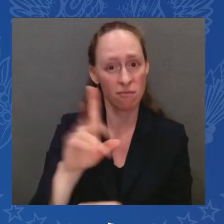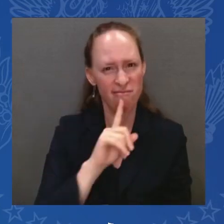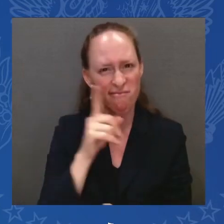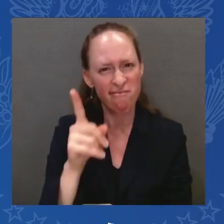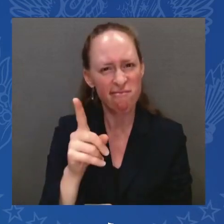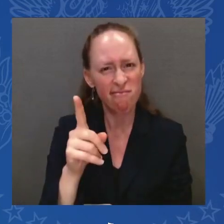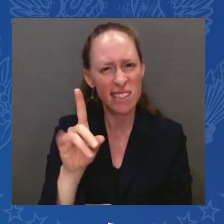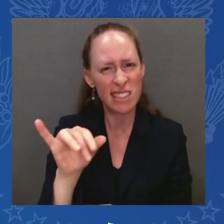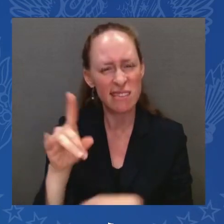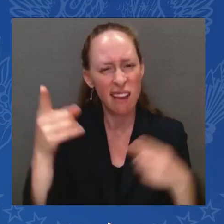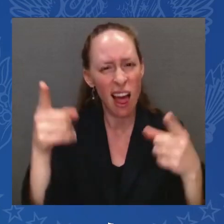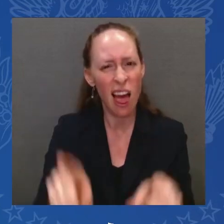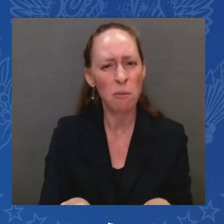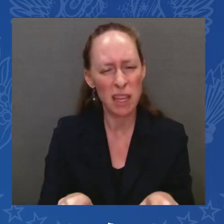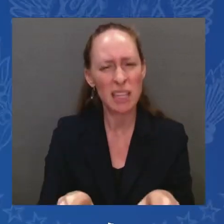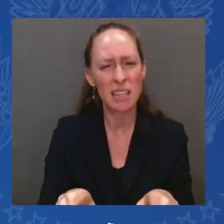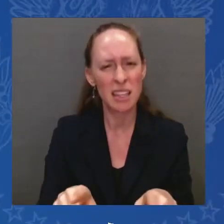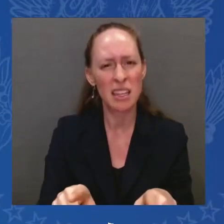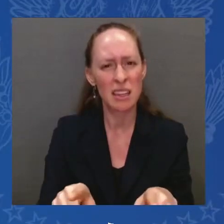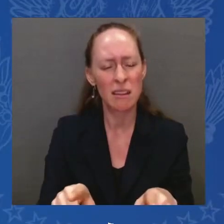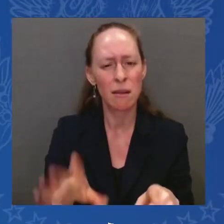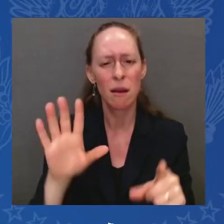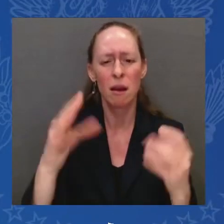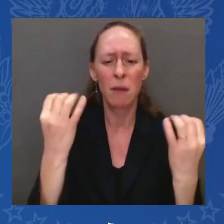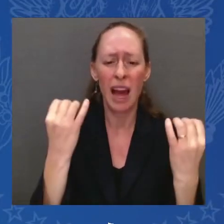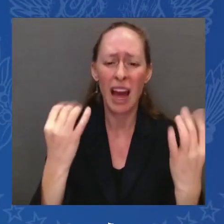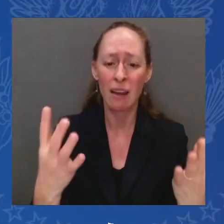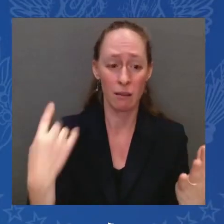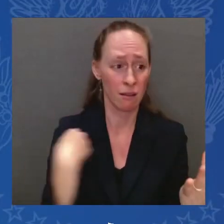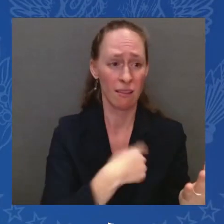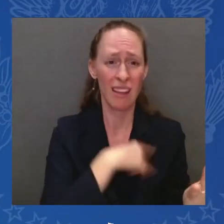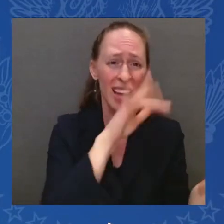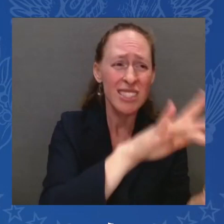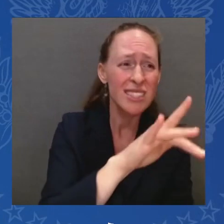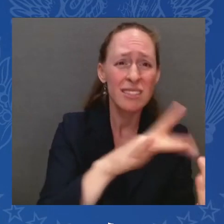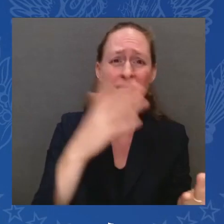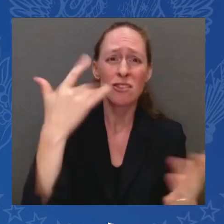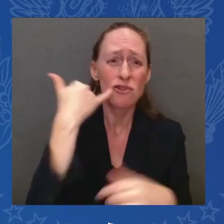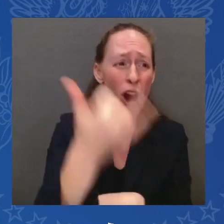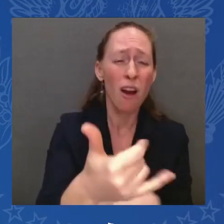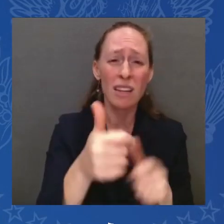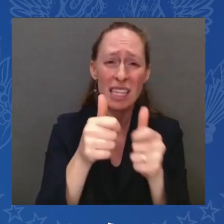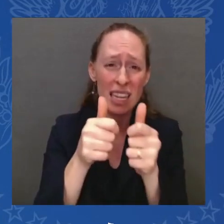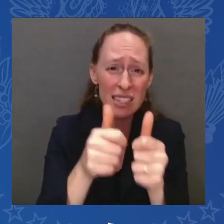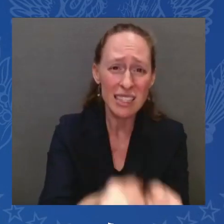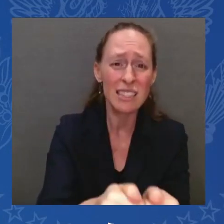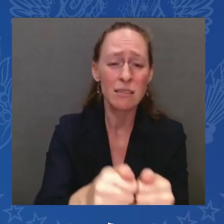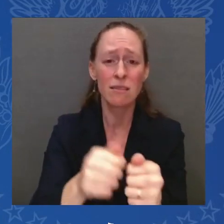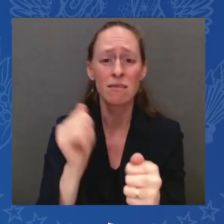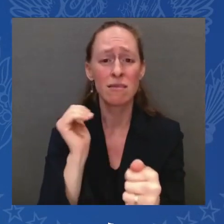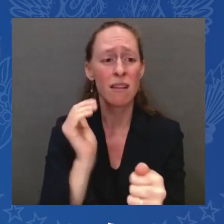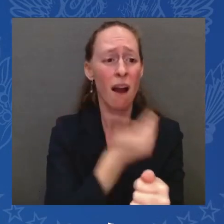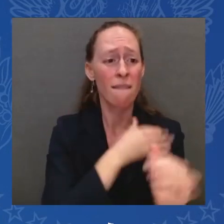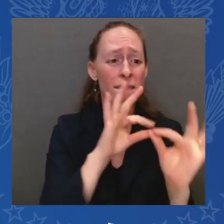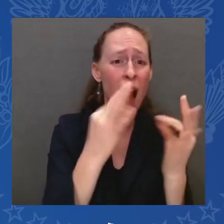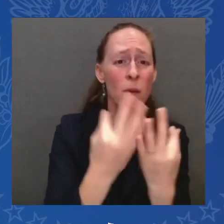heartbreaking replies. And we know today that at least 22 Americans won't be coming home.